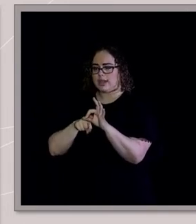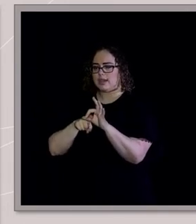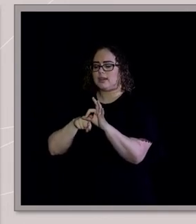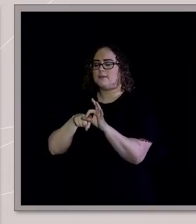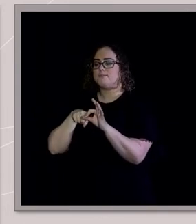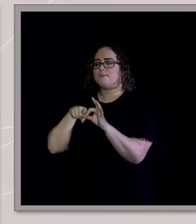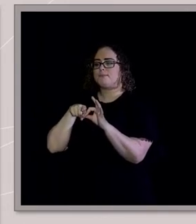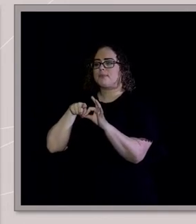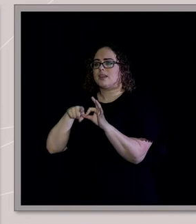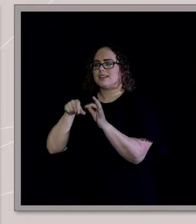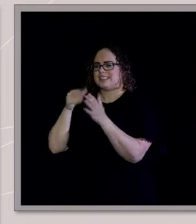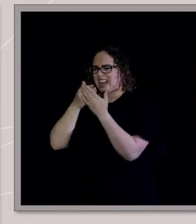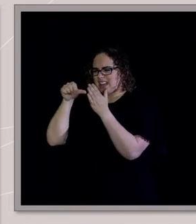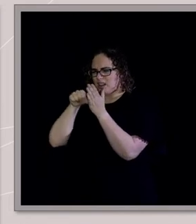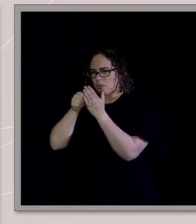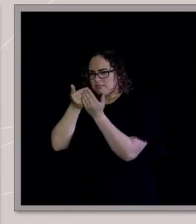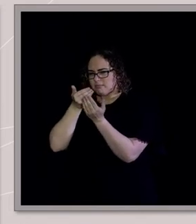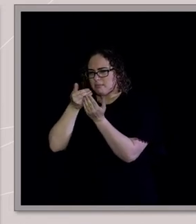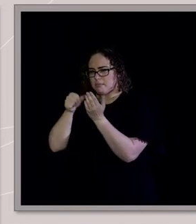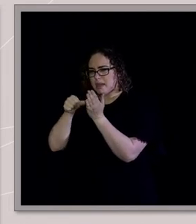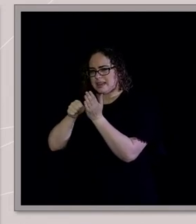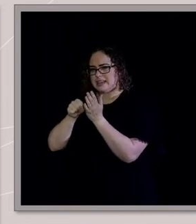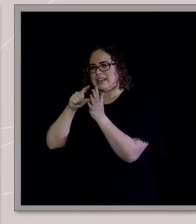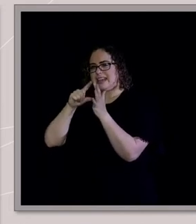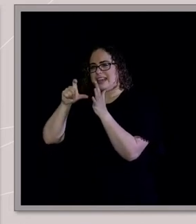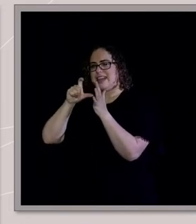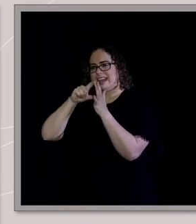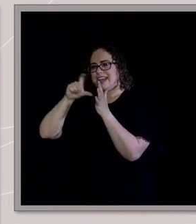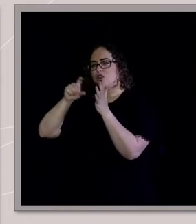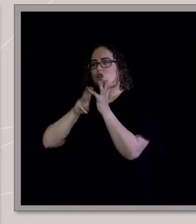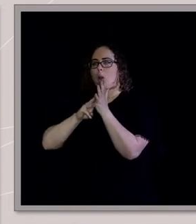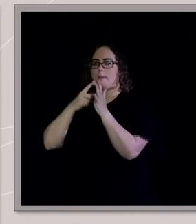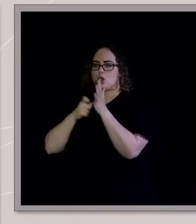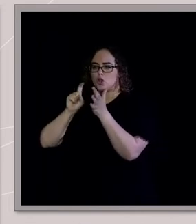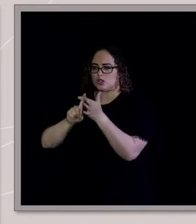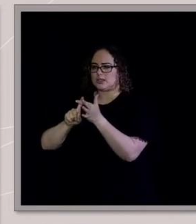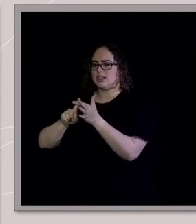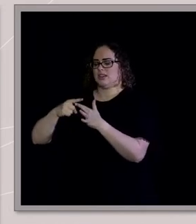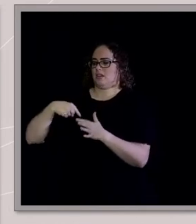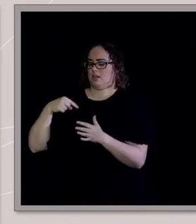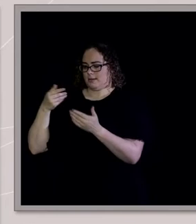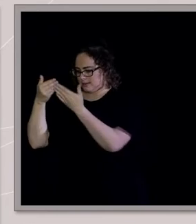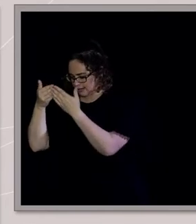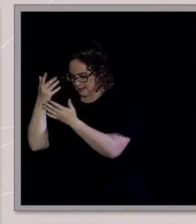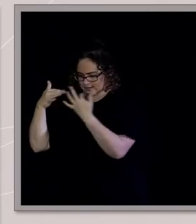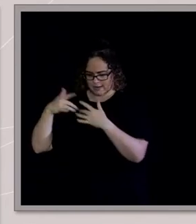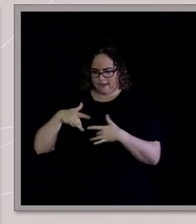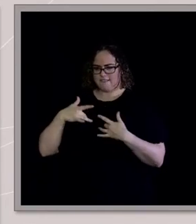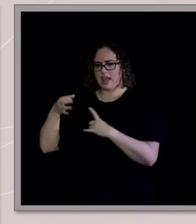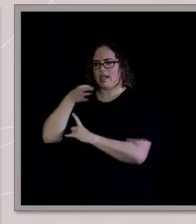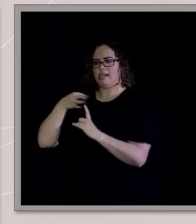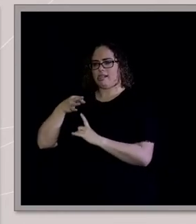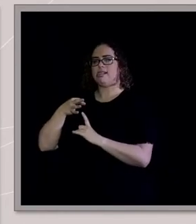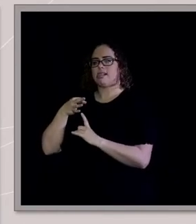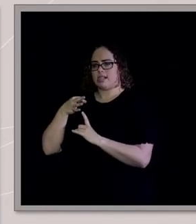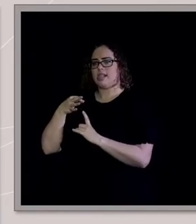my mouth to speak. I wondered if I would like forget how to talk, like literally walking around in silence, not knowing anyone. And it was here